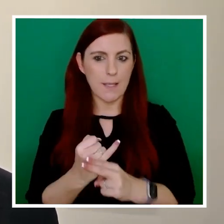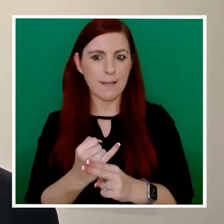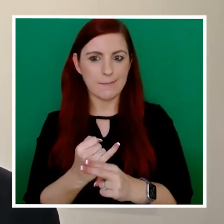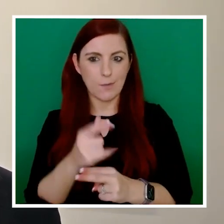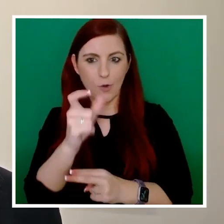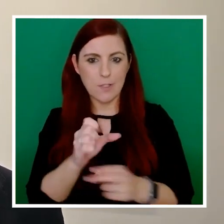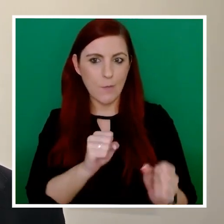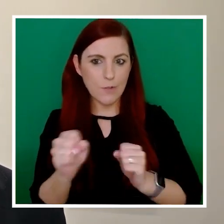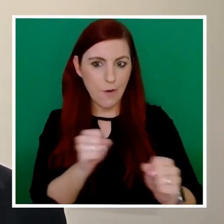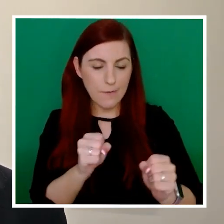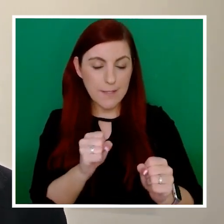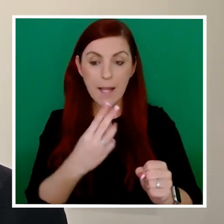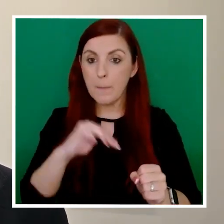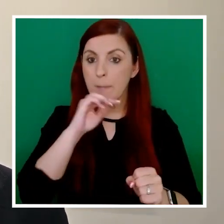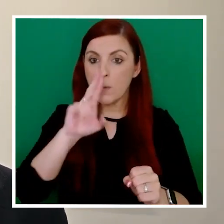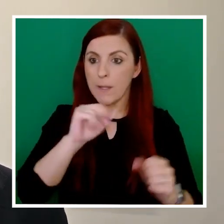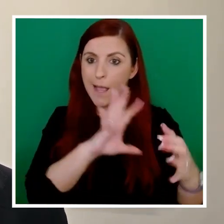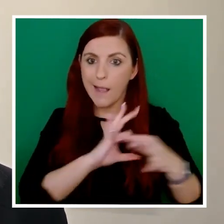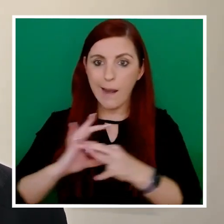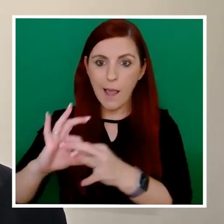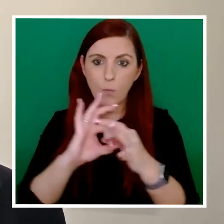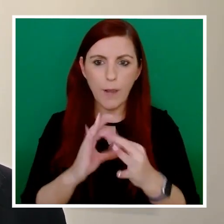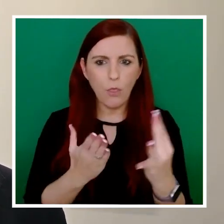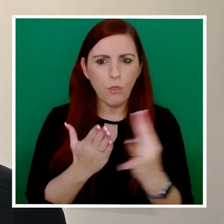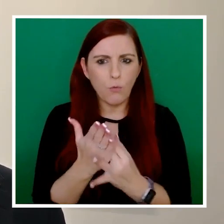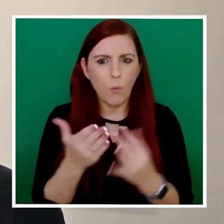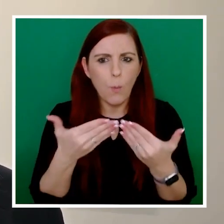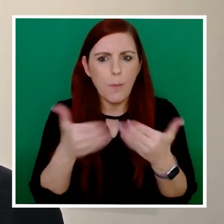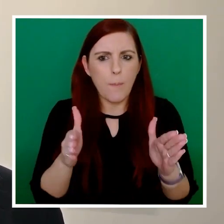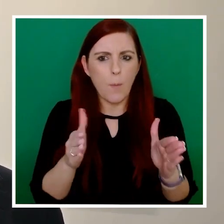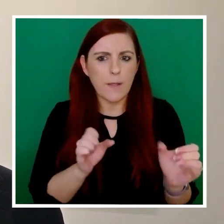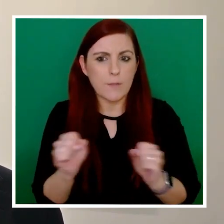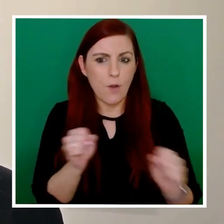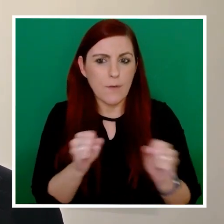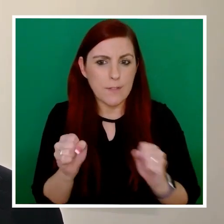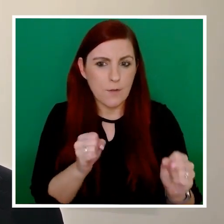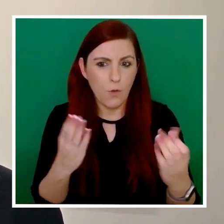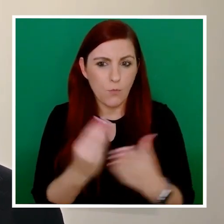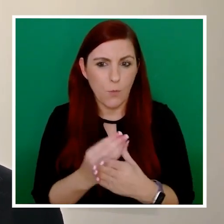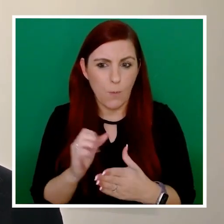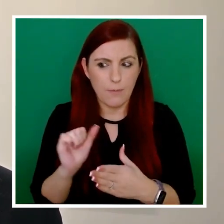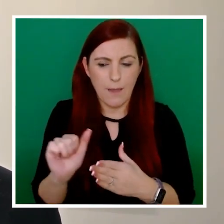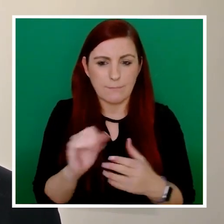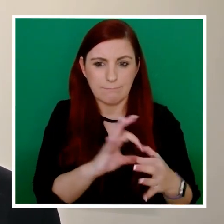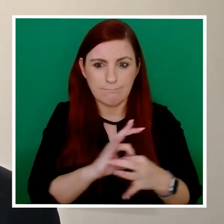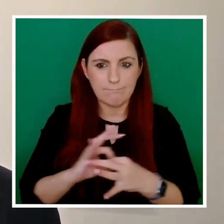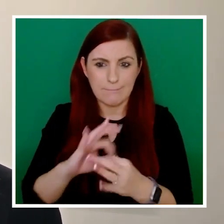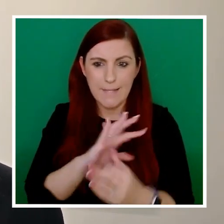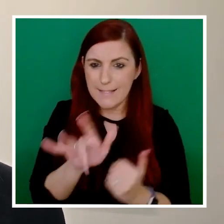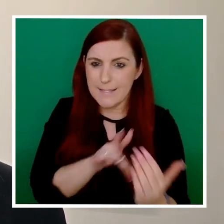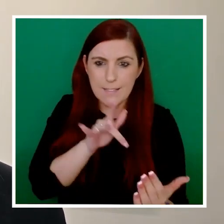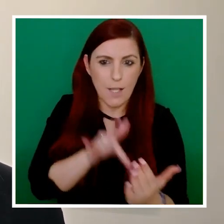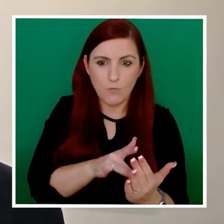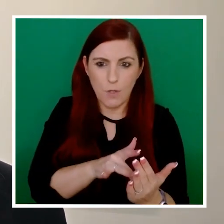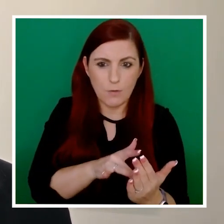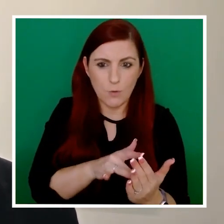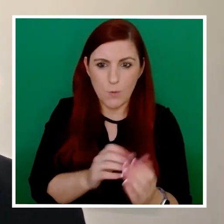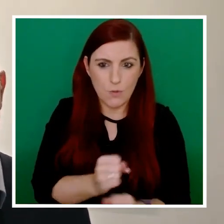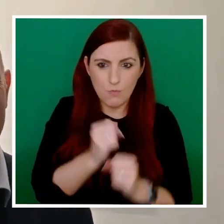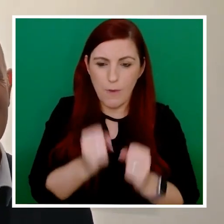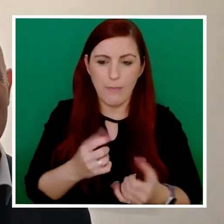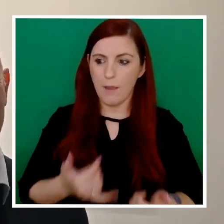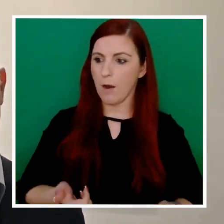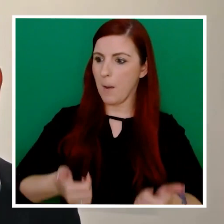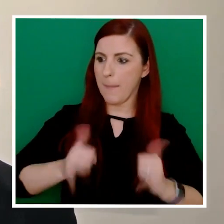collaborate and to share learning across the public service. collaboration and shared learning are central to strengthening our capacity